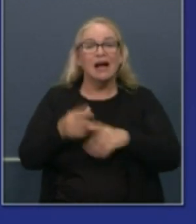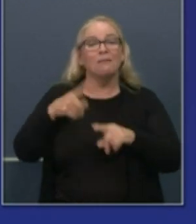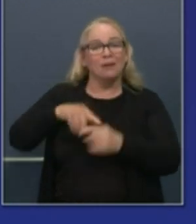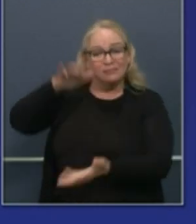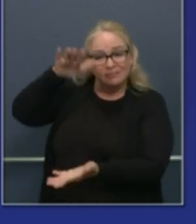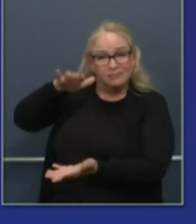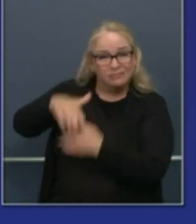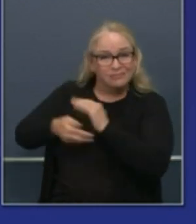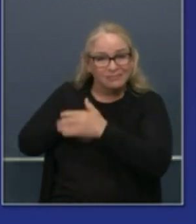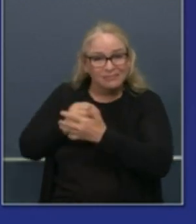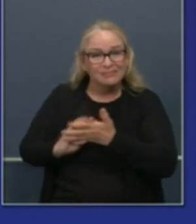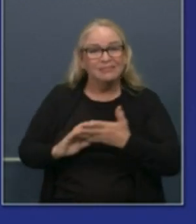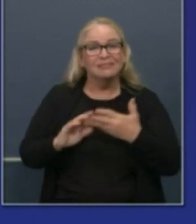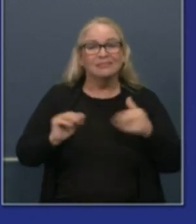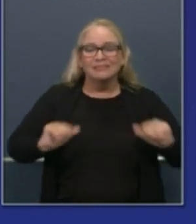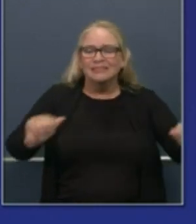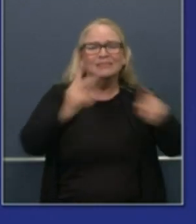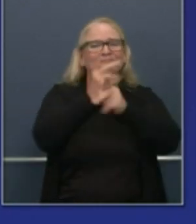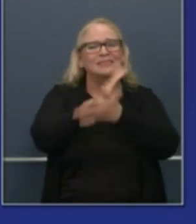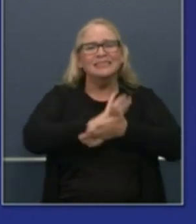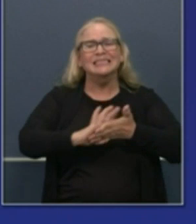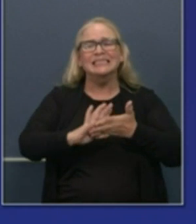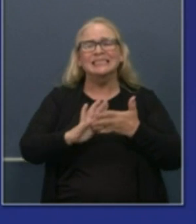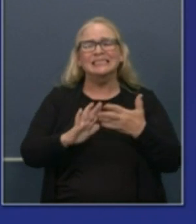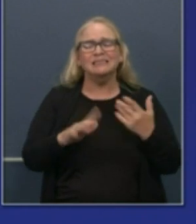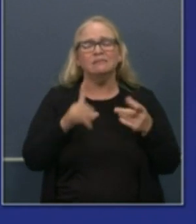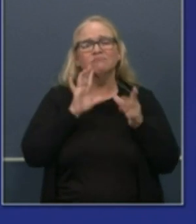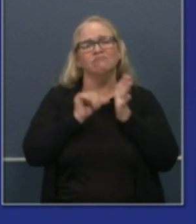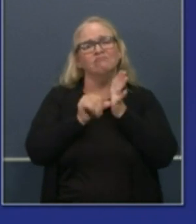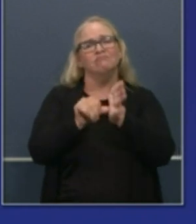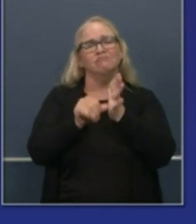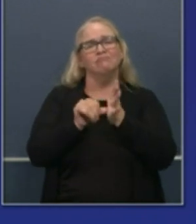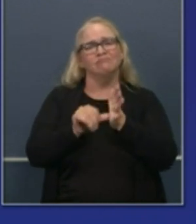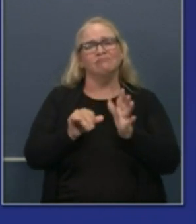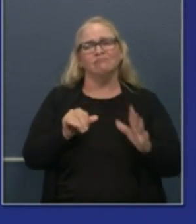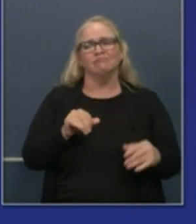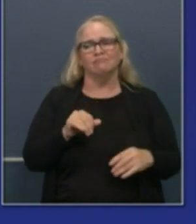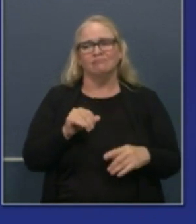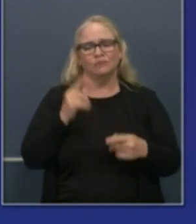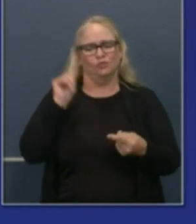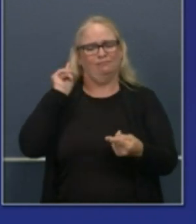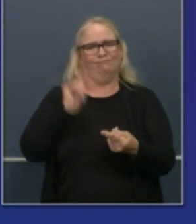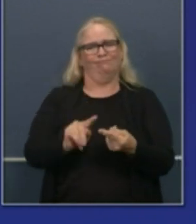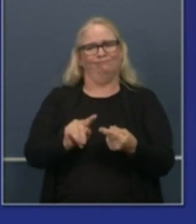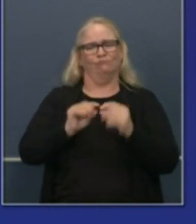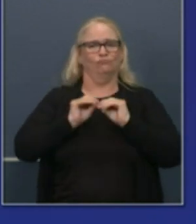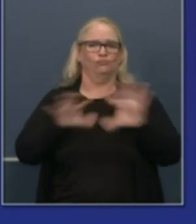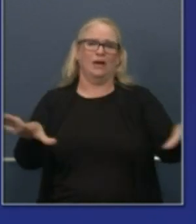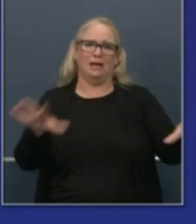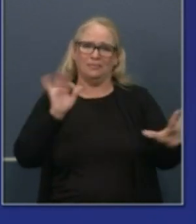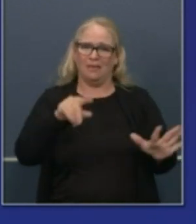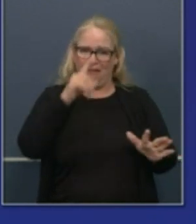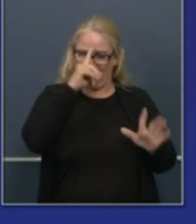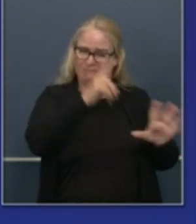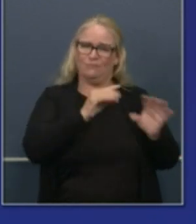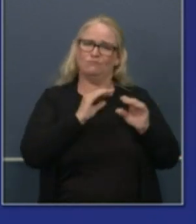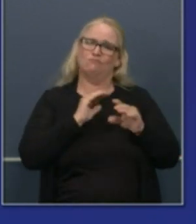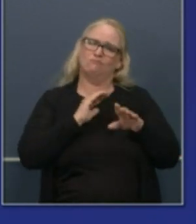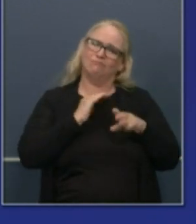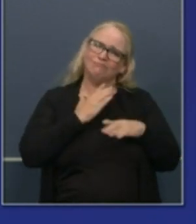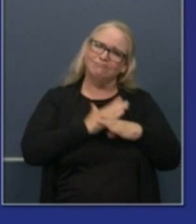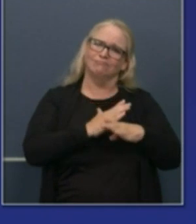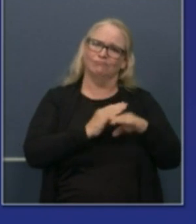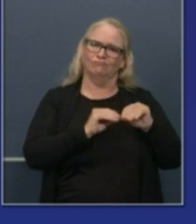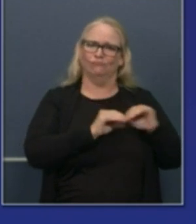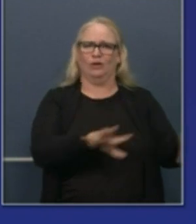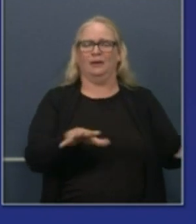of mind and one of the most potent things you can do uh to minimize the transmission of this disease and then minimize mixing large